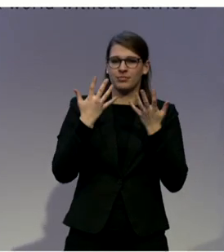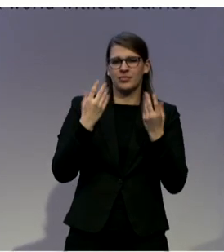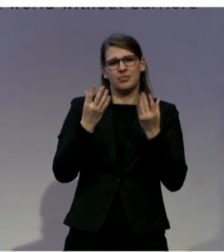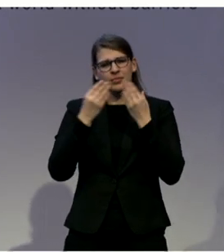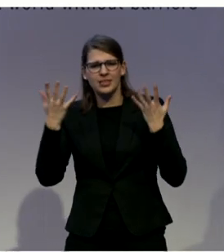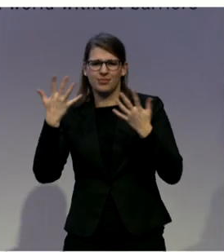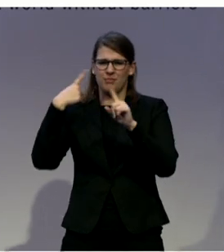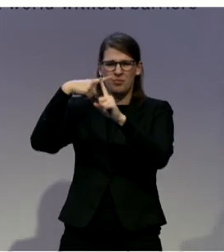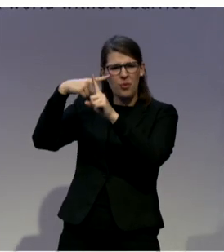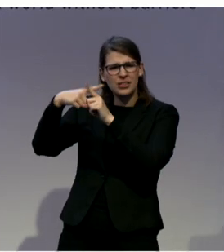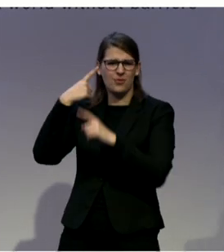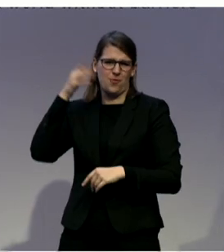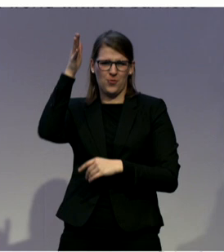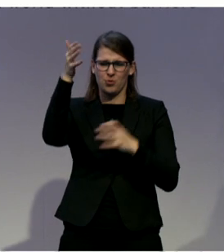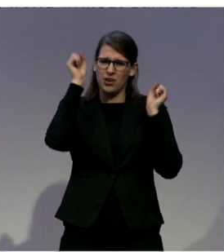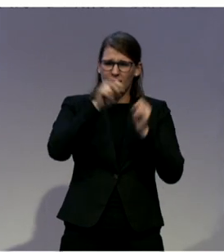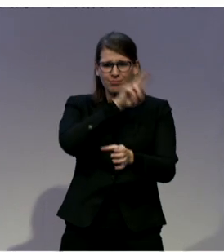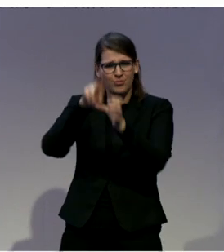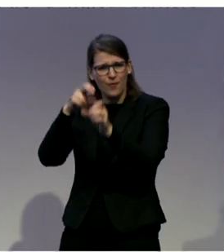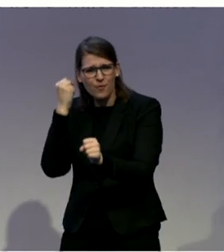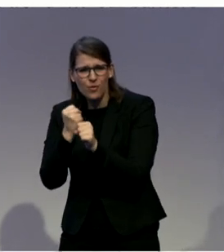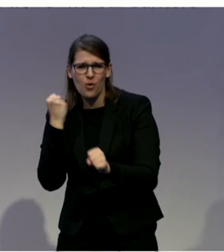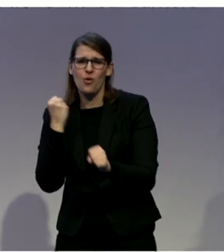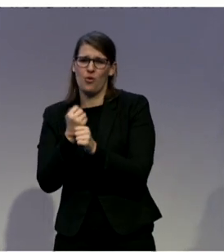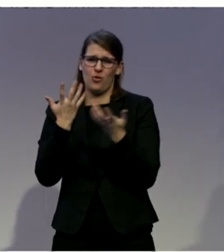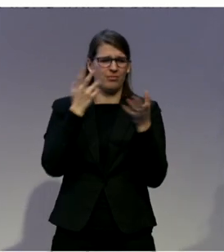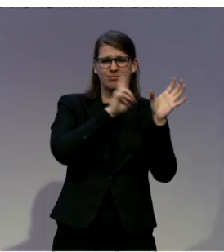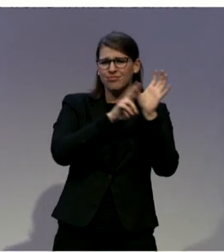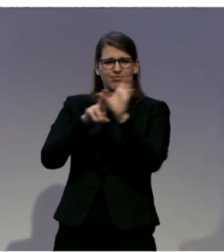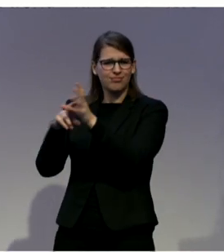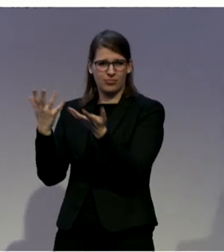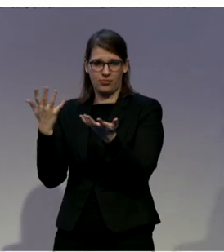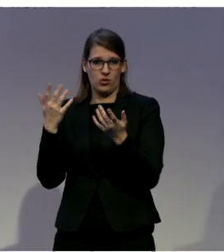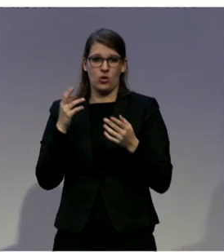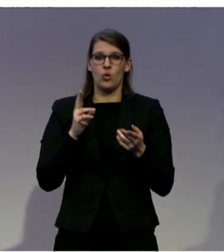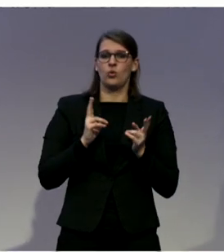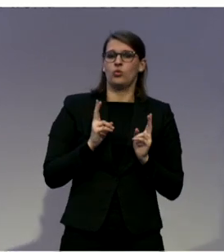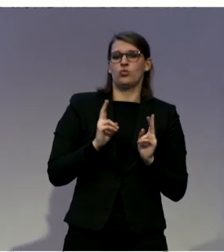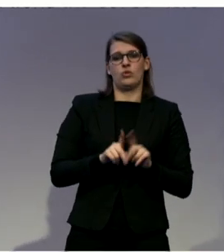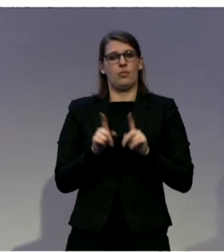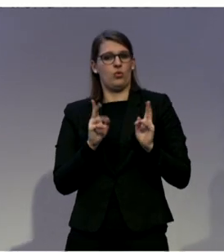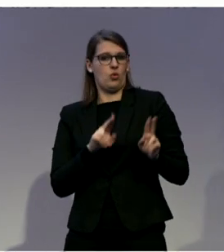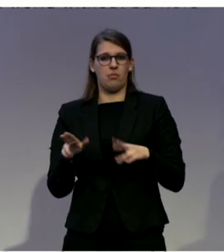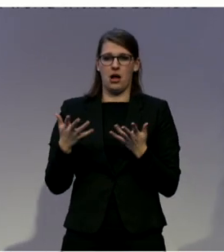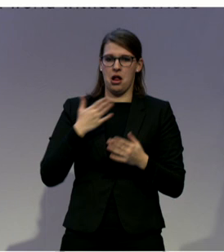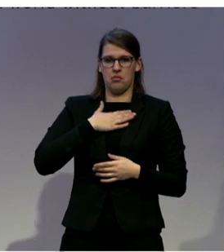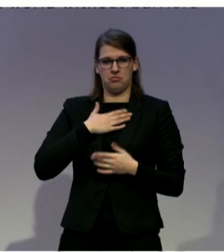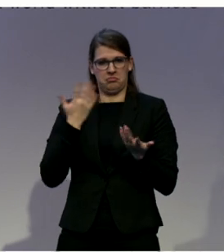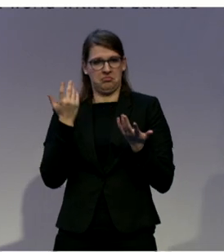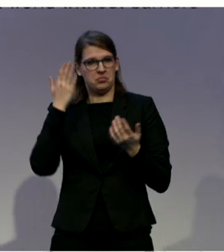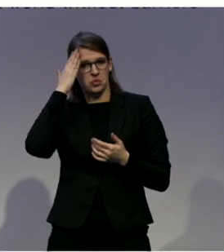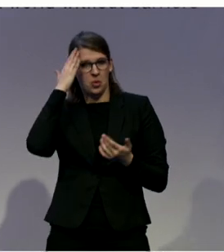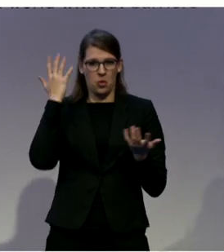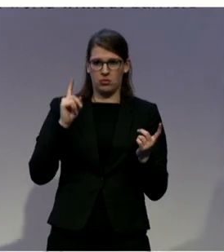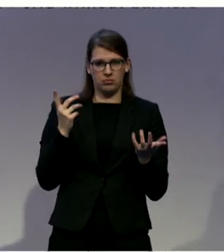if you like, normal stuff that each one of us would have come to expect as, you know, what we would hope for ourselves